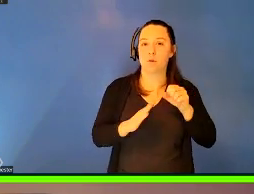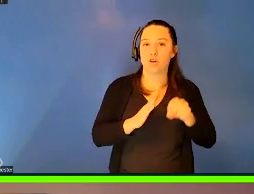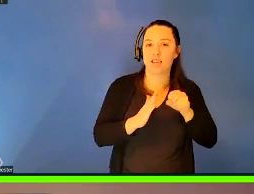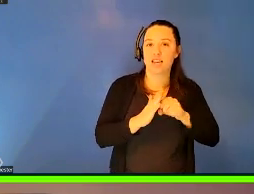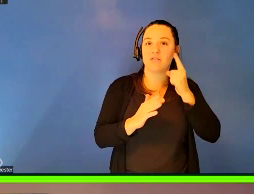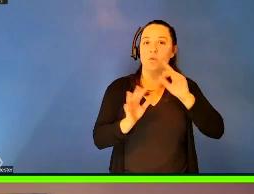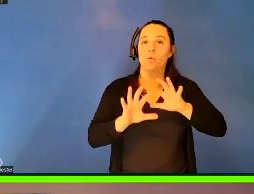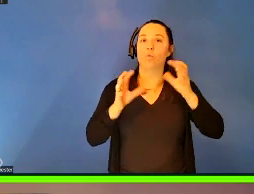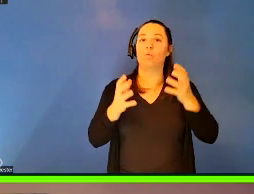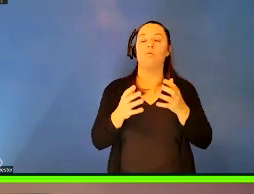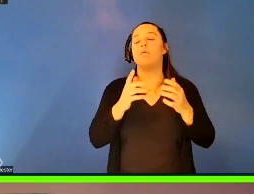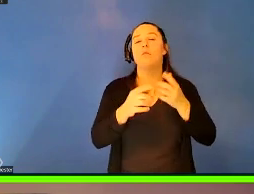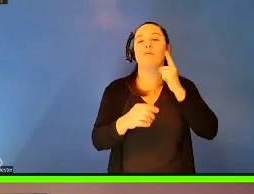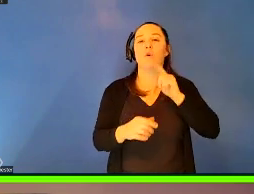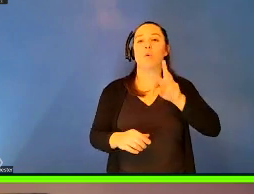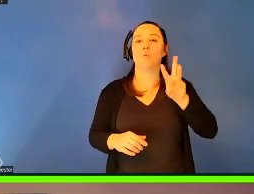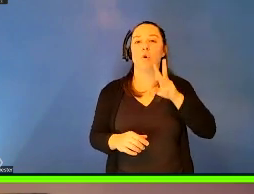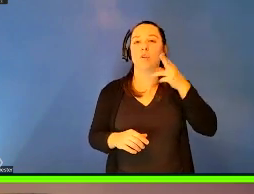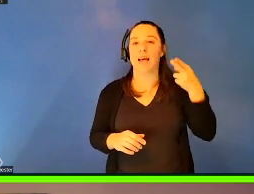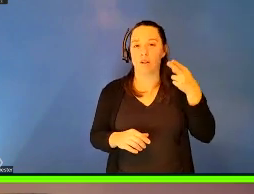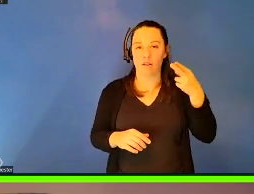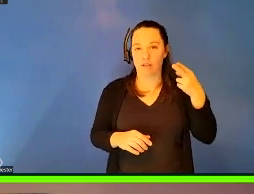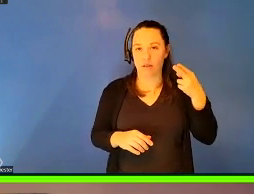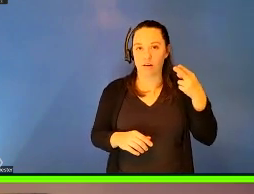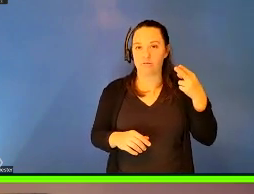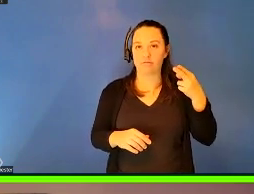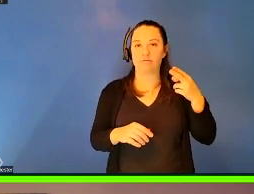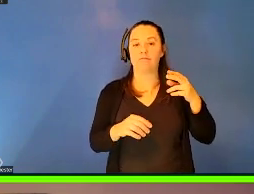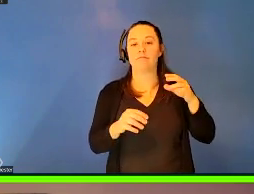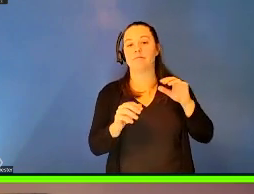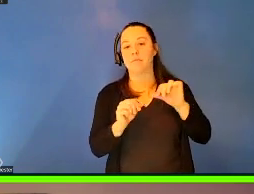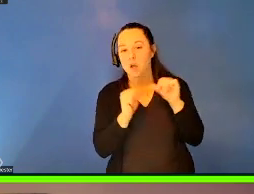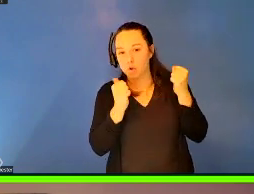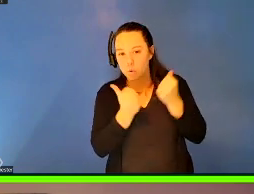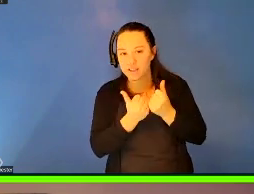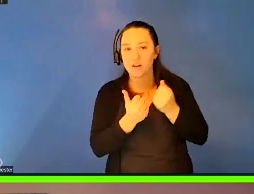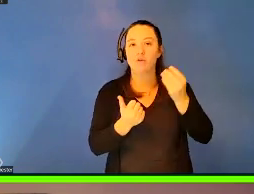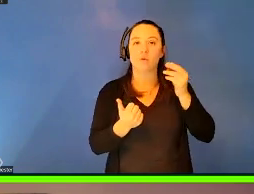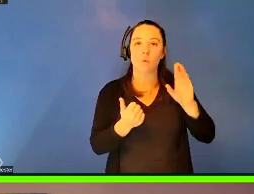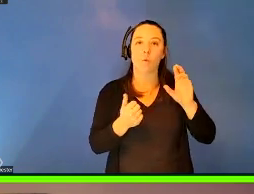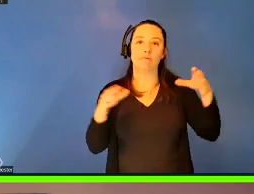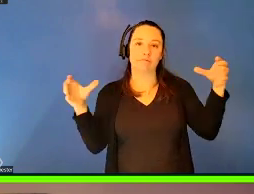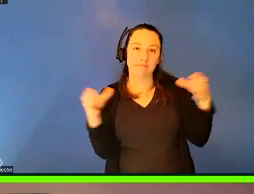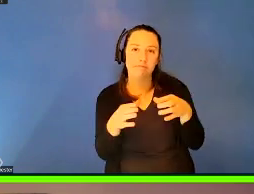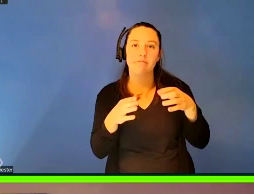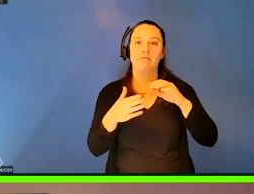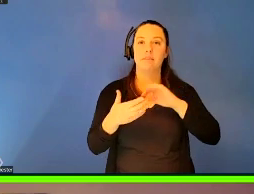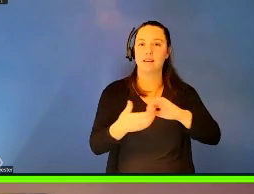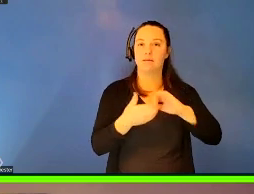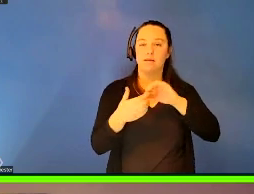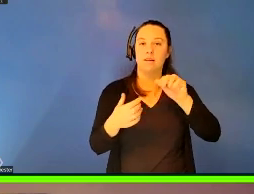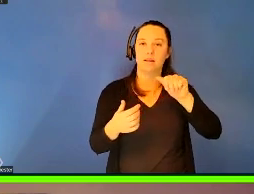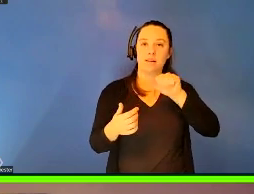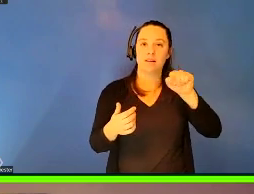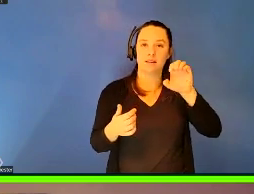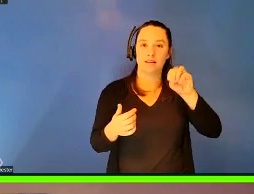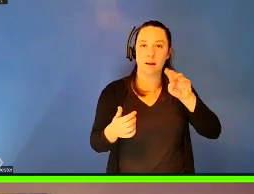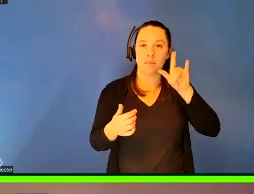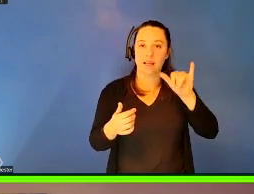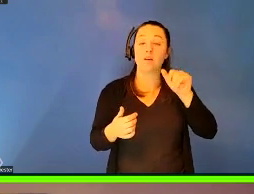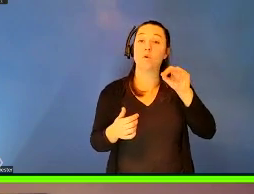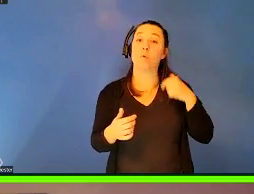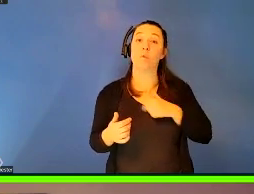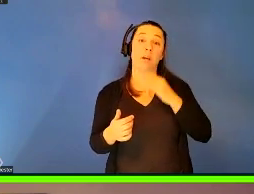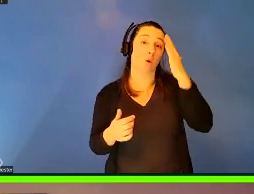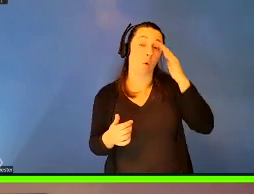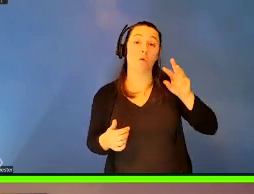or the, of the world health assembly. Right. Um, so, you know, we, we know that the, um, the world health organization